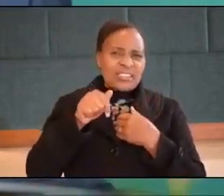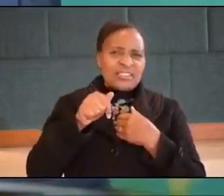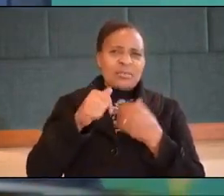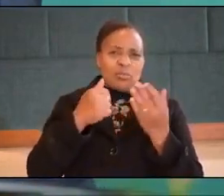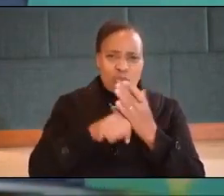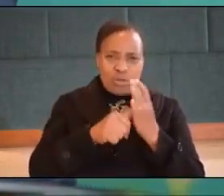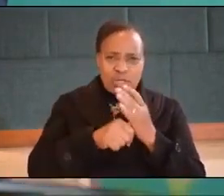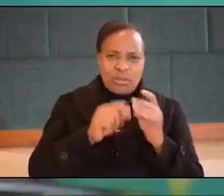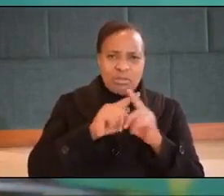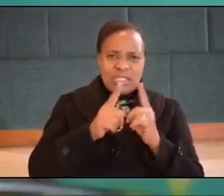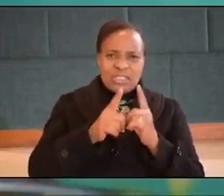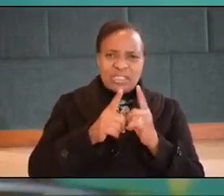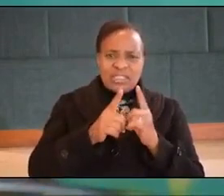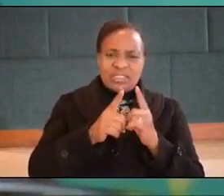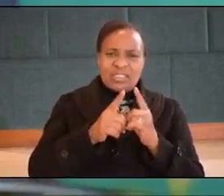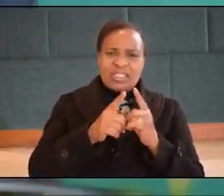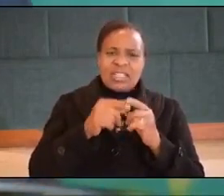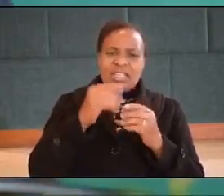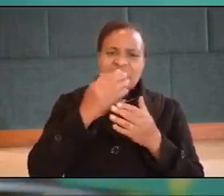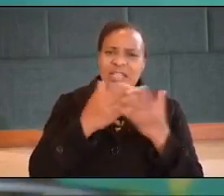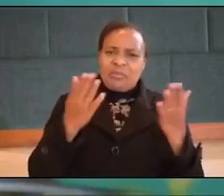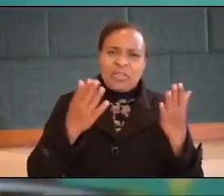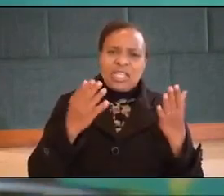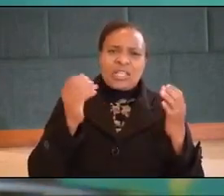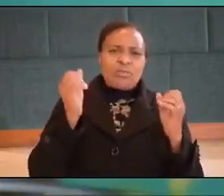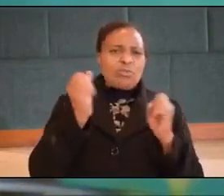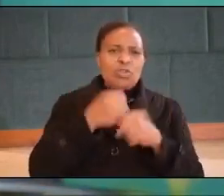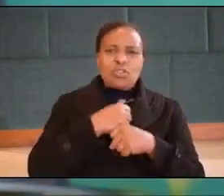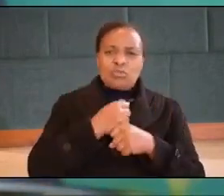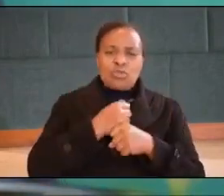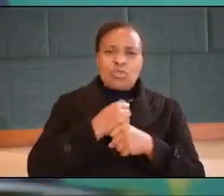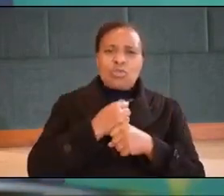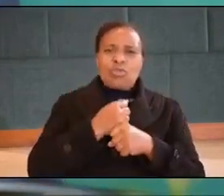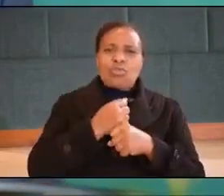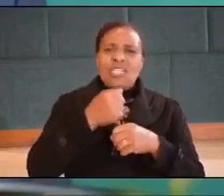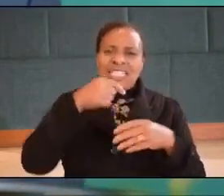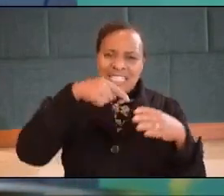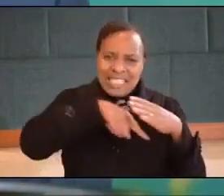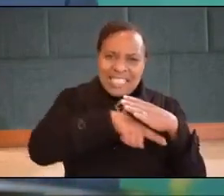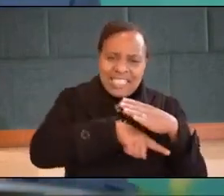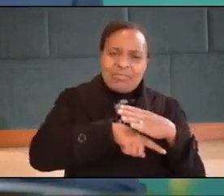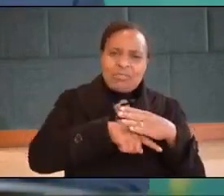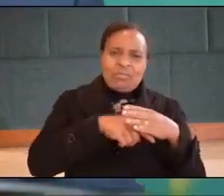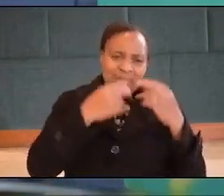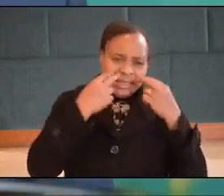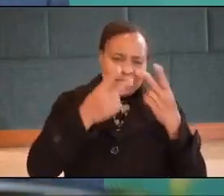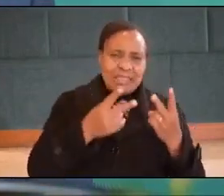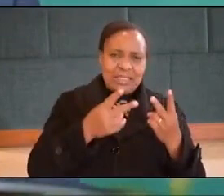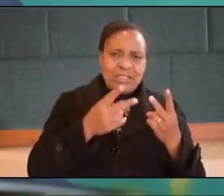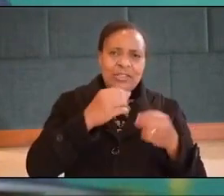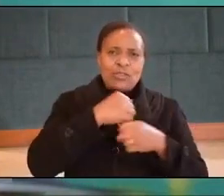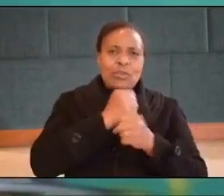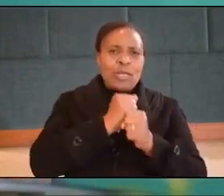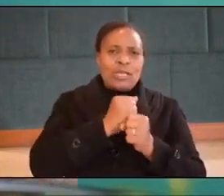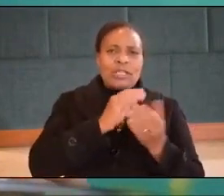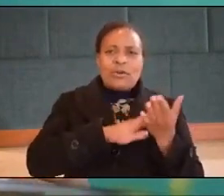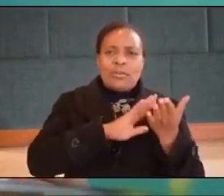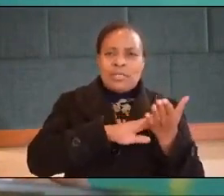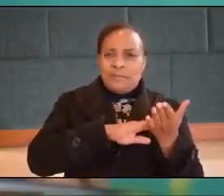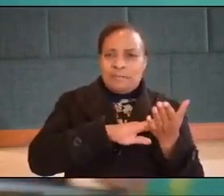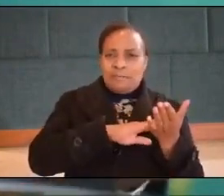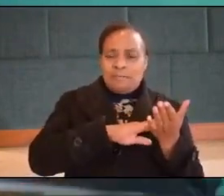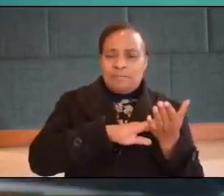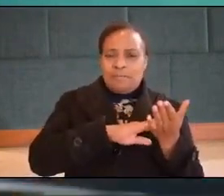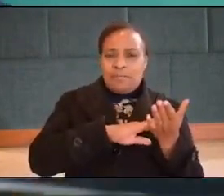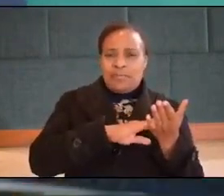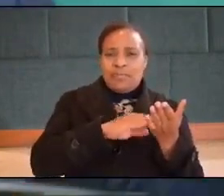blunt it was scatting and it was really cutting deeper as she made the comments